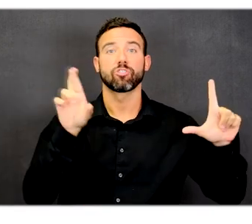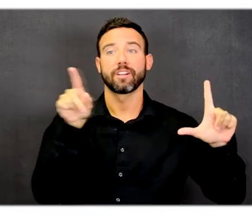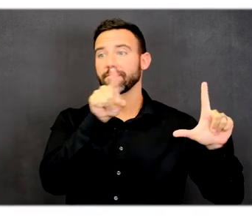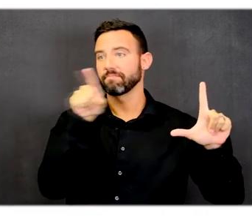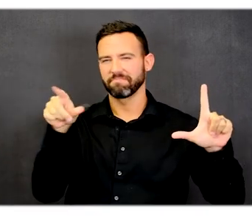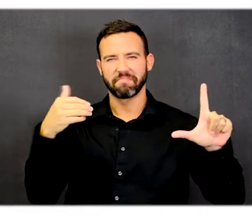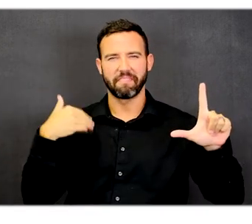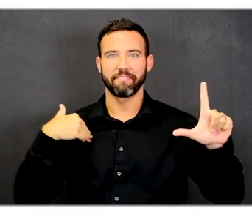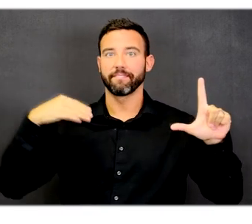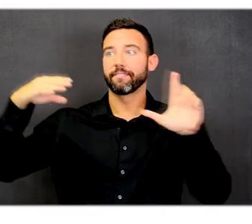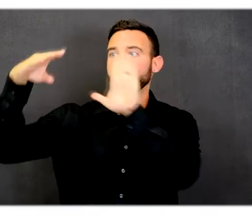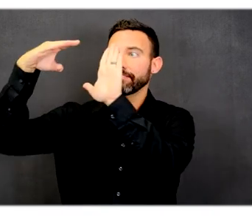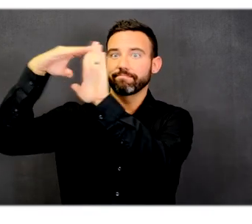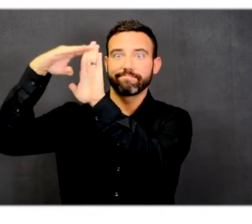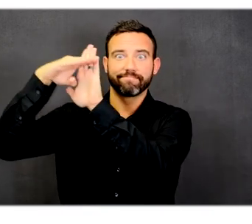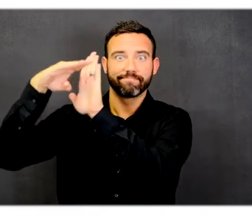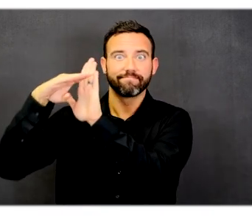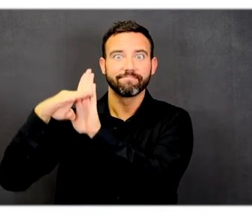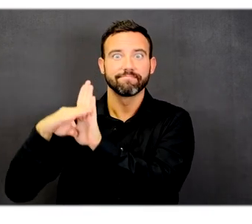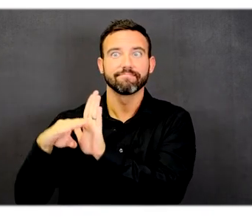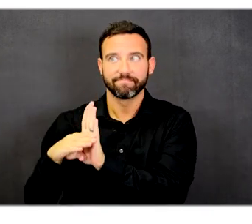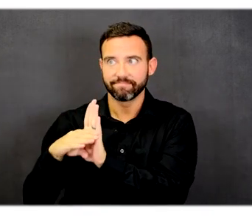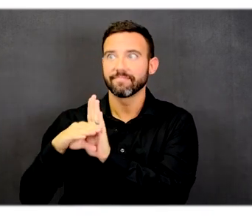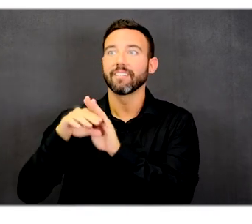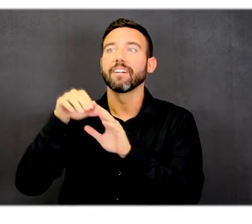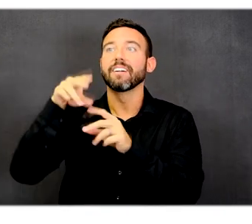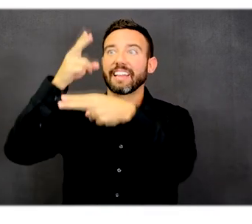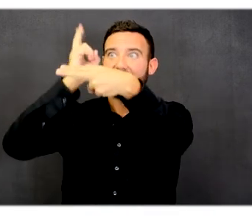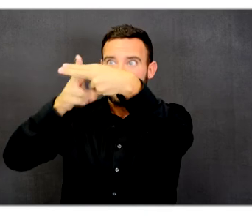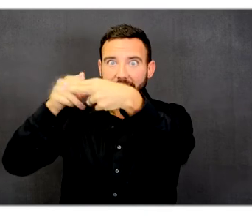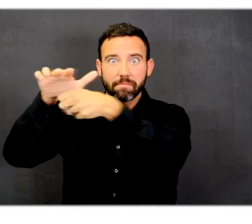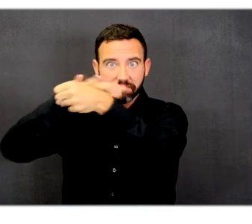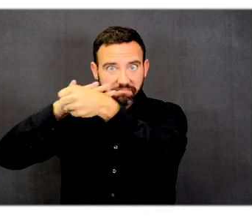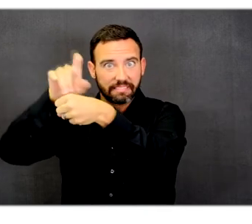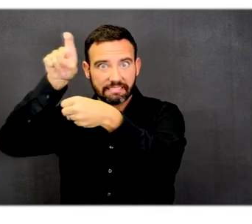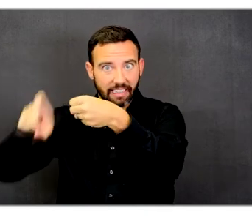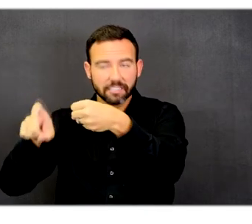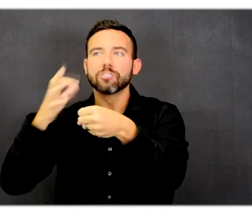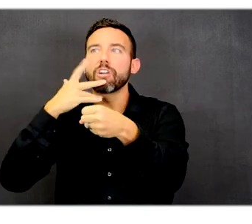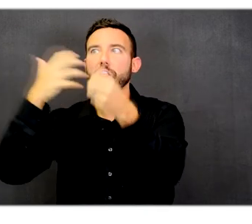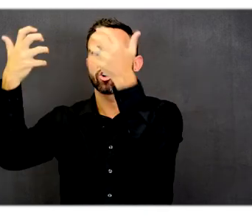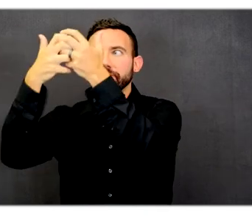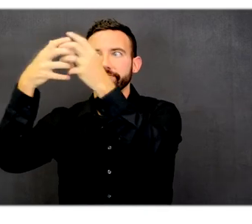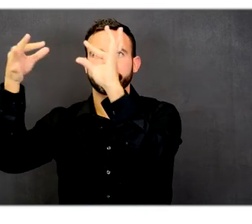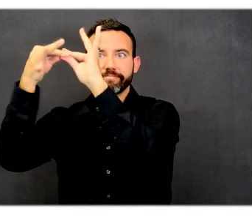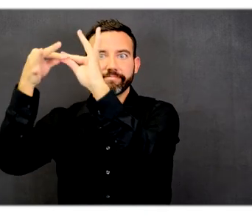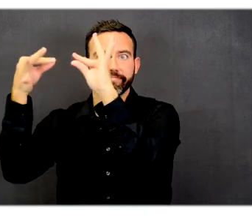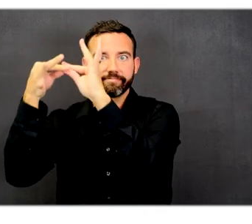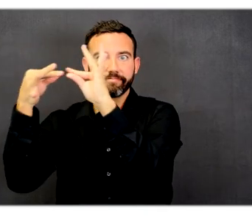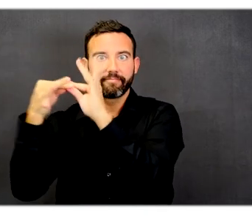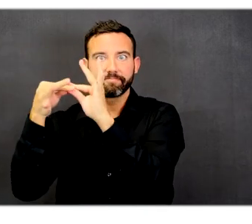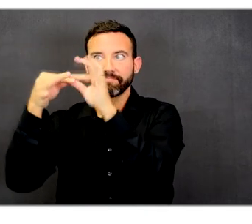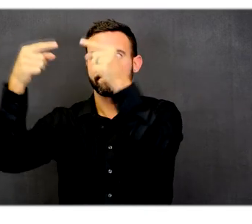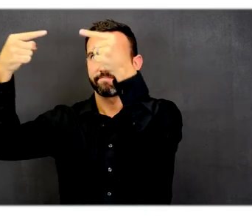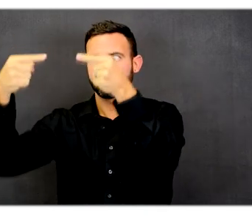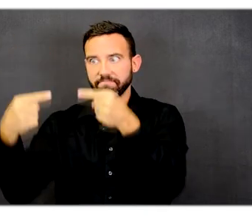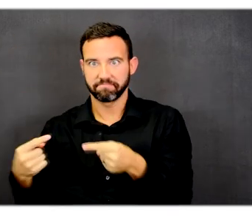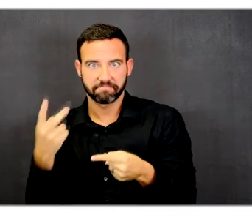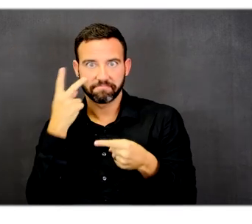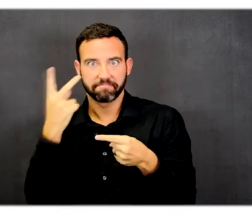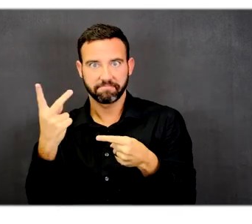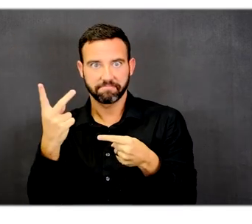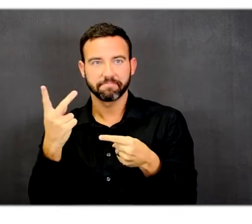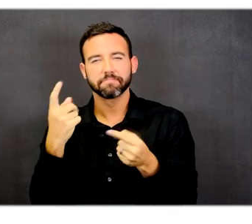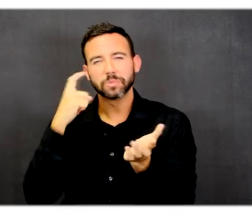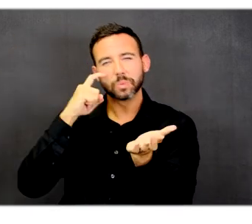of Texas regions with the associated color mentioned in the previous slides. The previous one in the list is